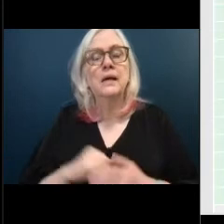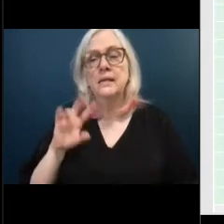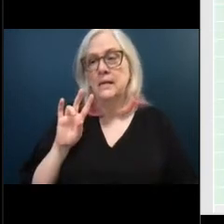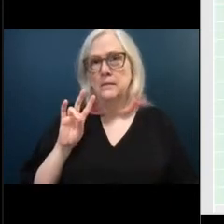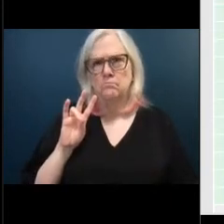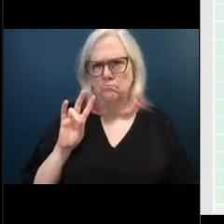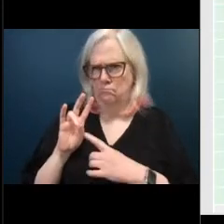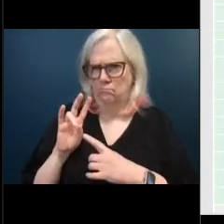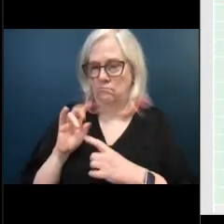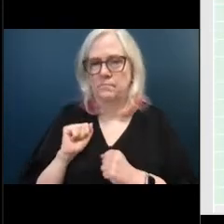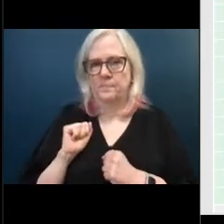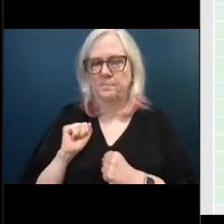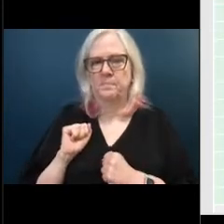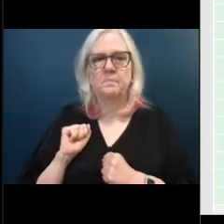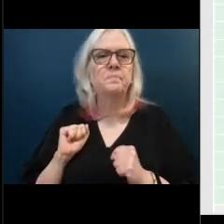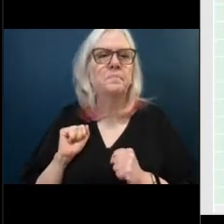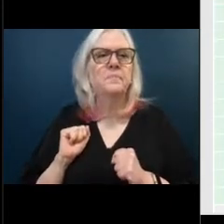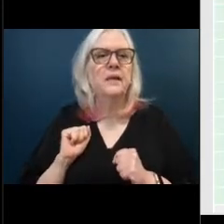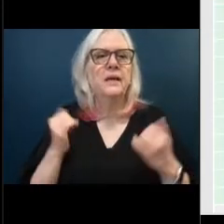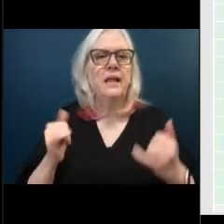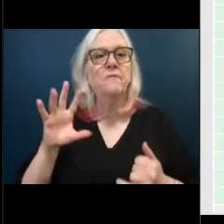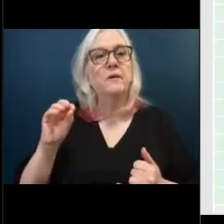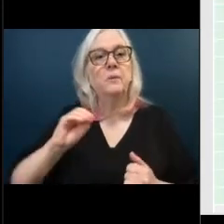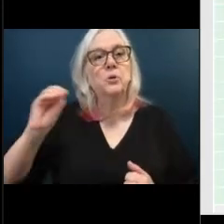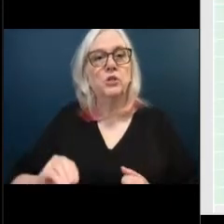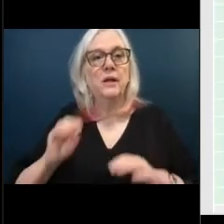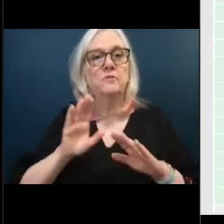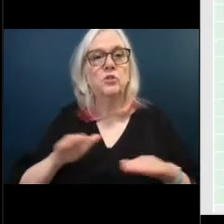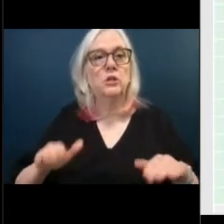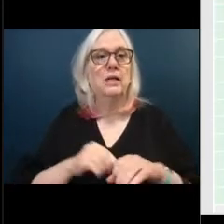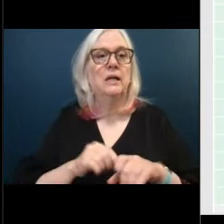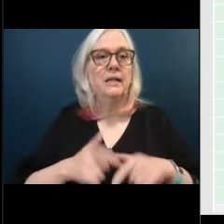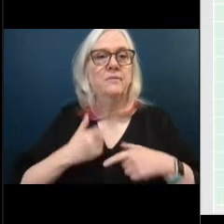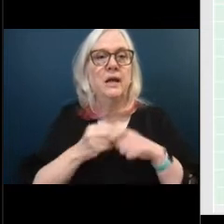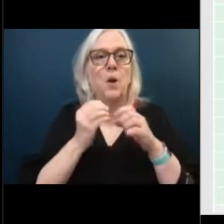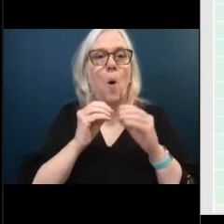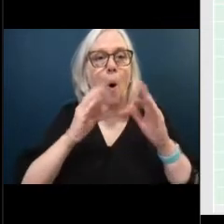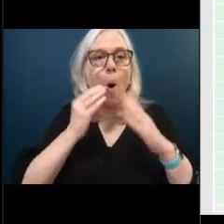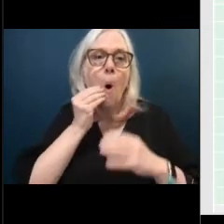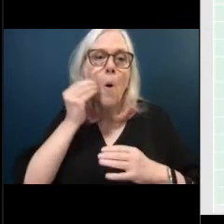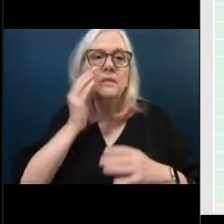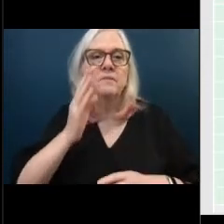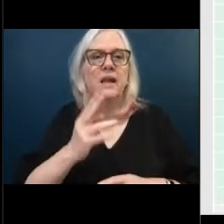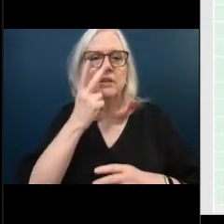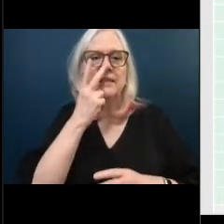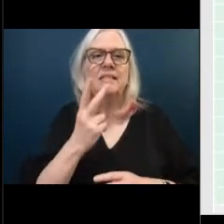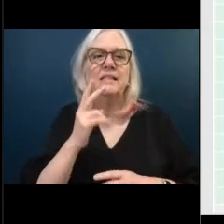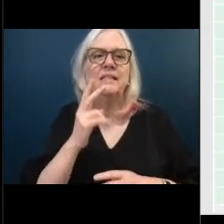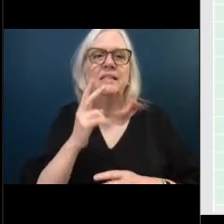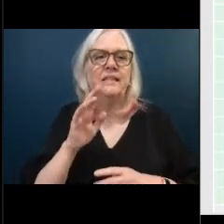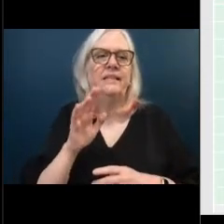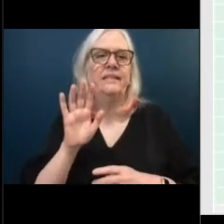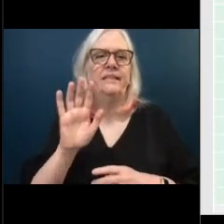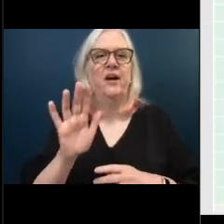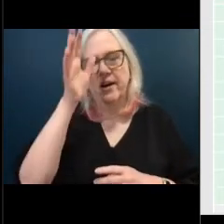is a research come from research conducted by Dr. Catherine May. Father Marjardine found that father's behavior had a direct impact, not only on the mother's